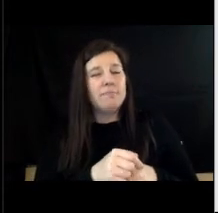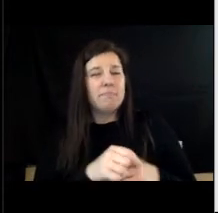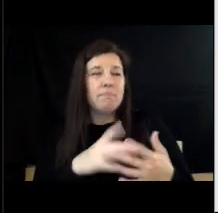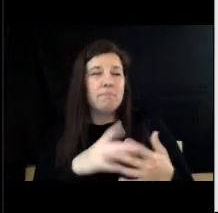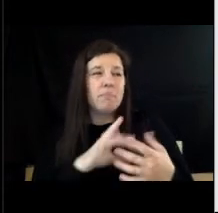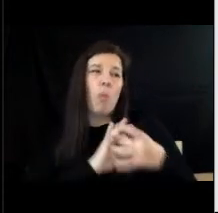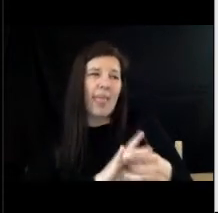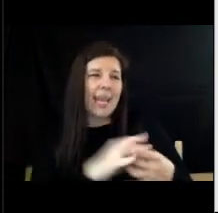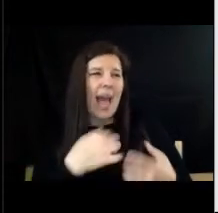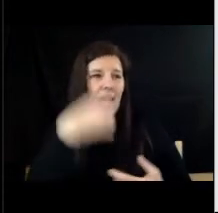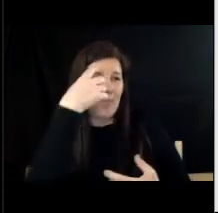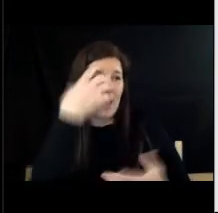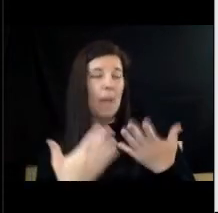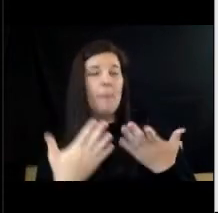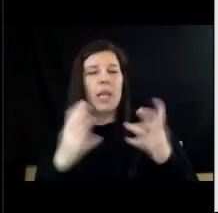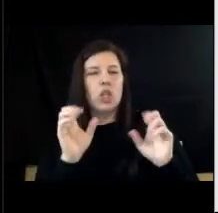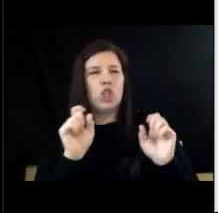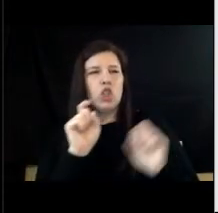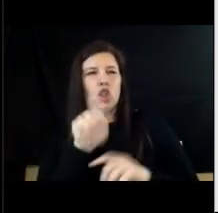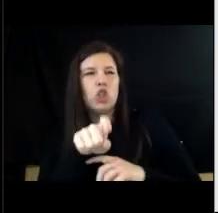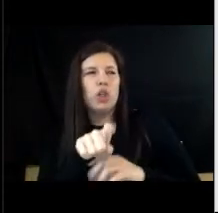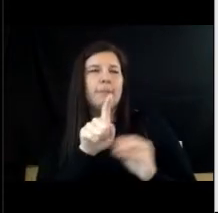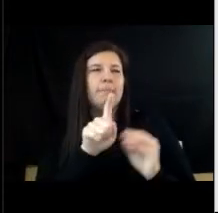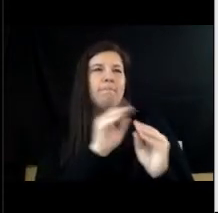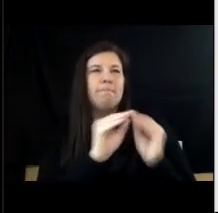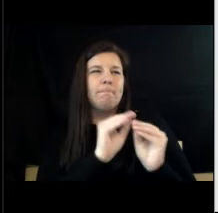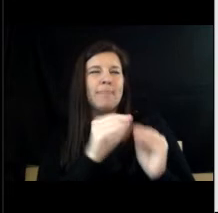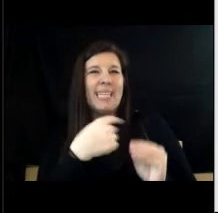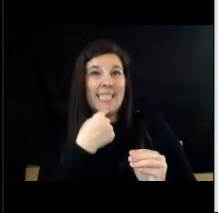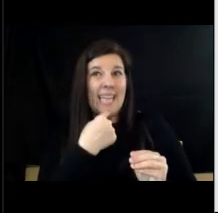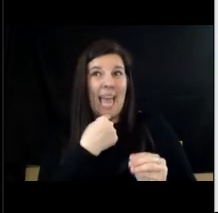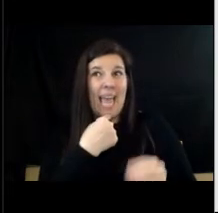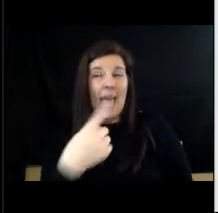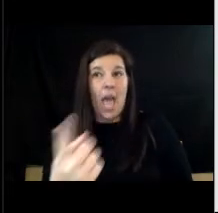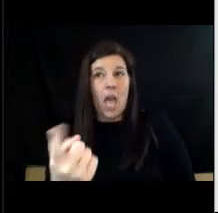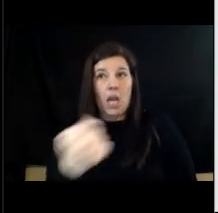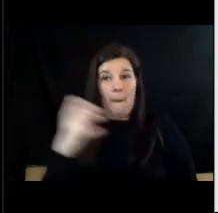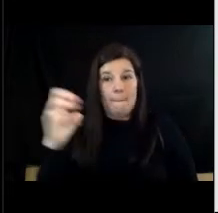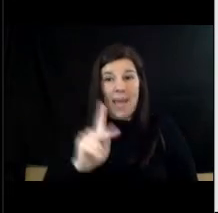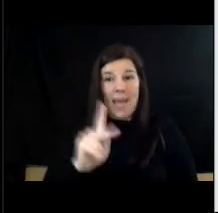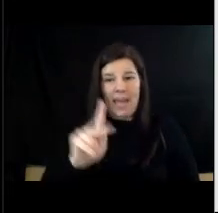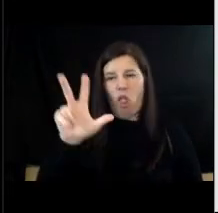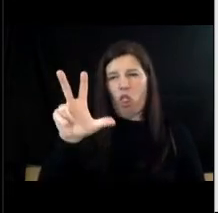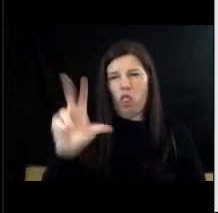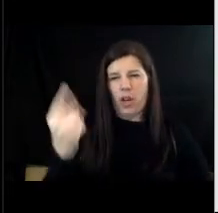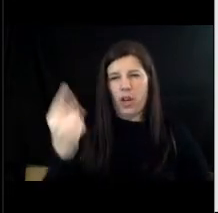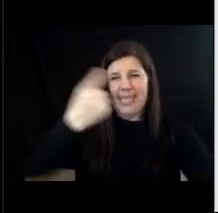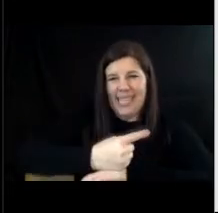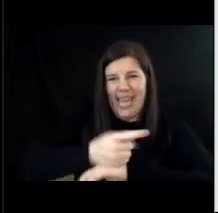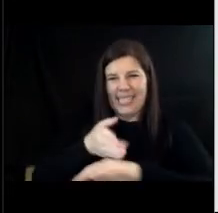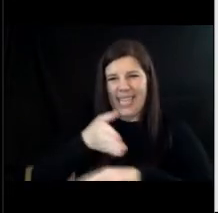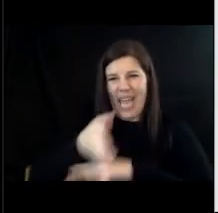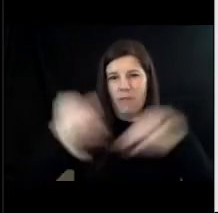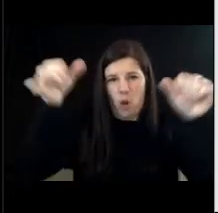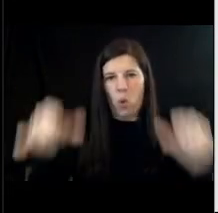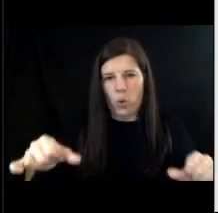we should modify that to say come back to us perhaps after 30 days of having posted it um because i don't want you to come back next